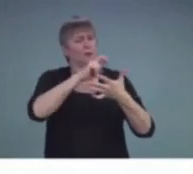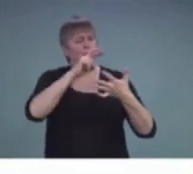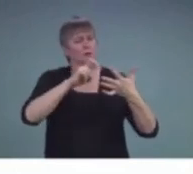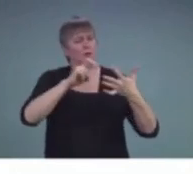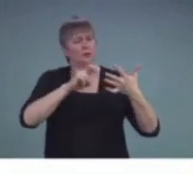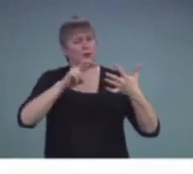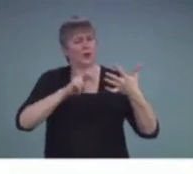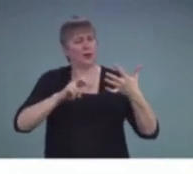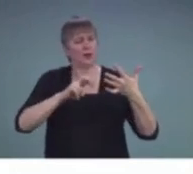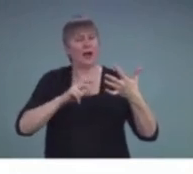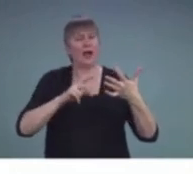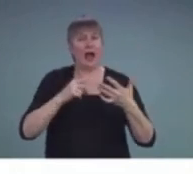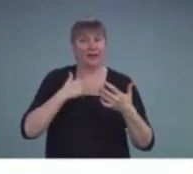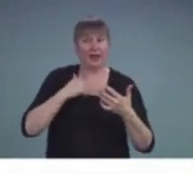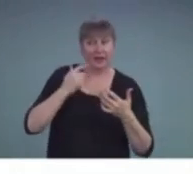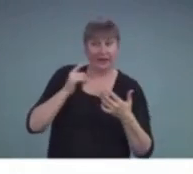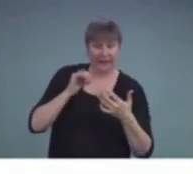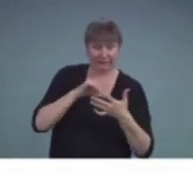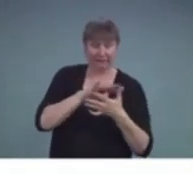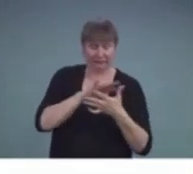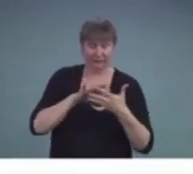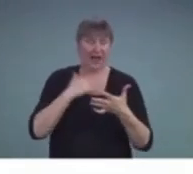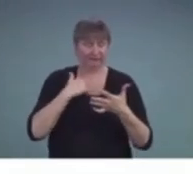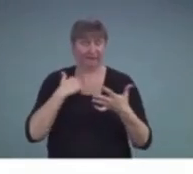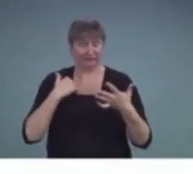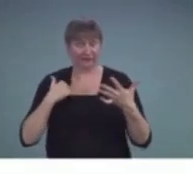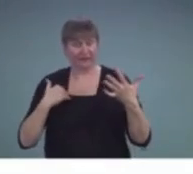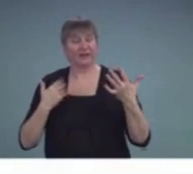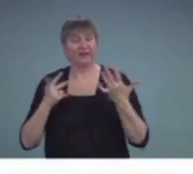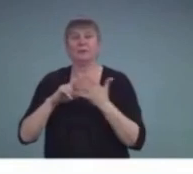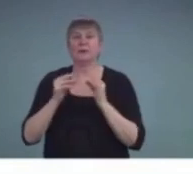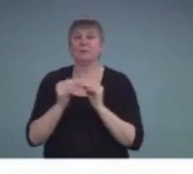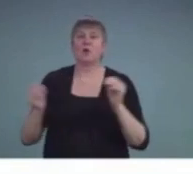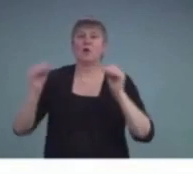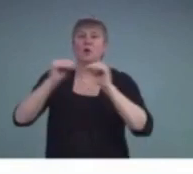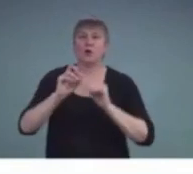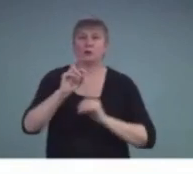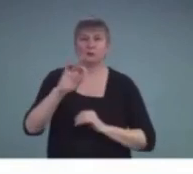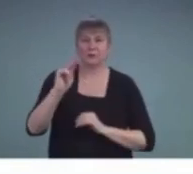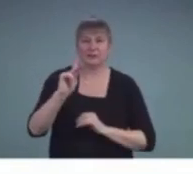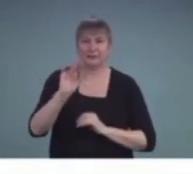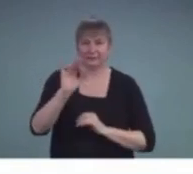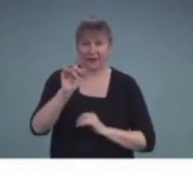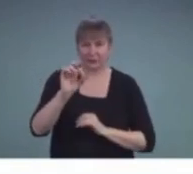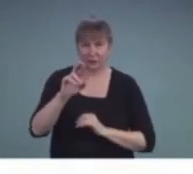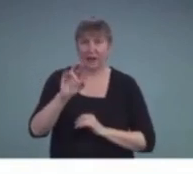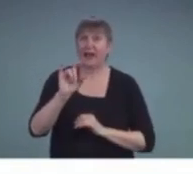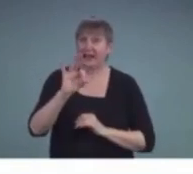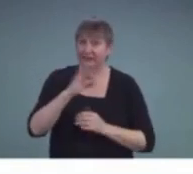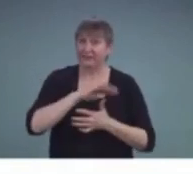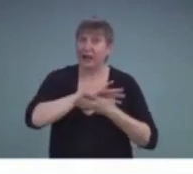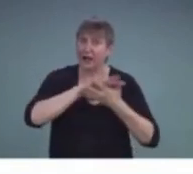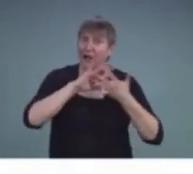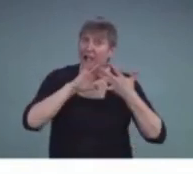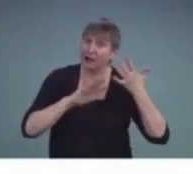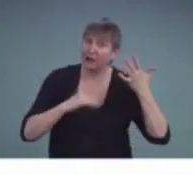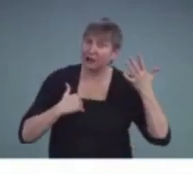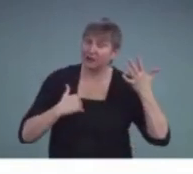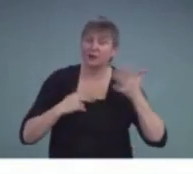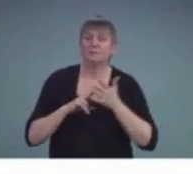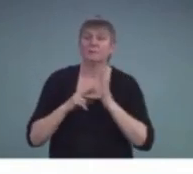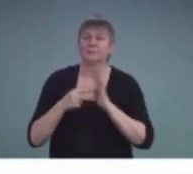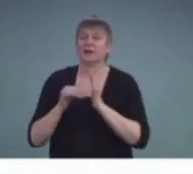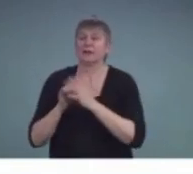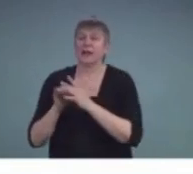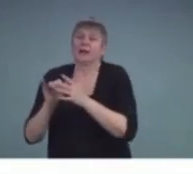factors we have and the more these children are at risk for having significant school problems. So that may be one approach